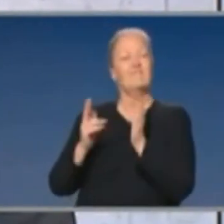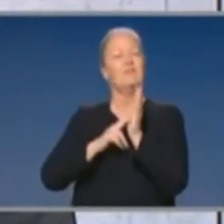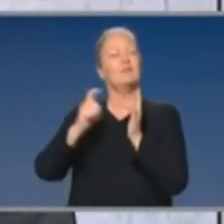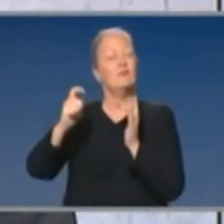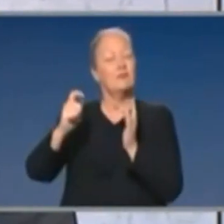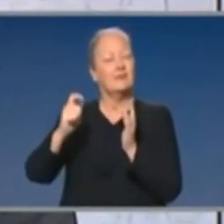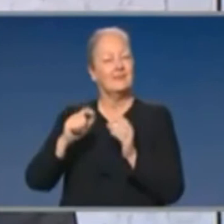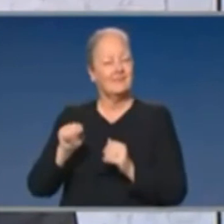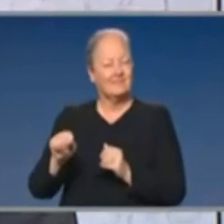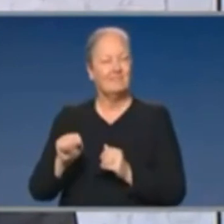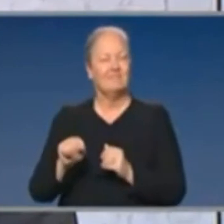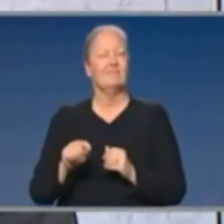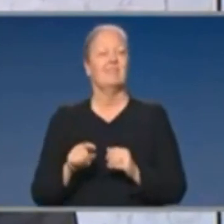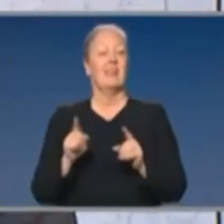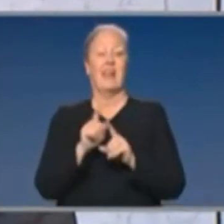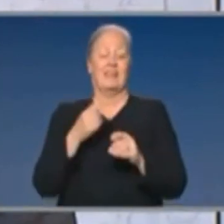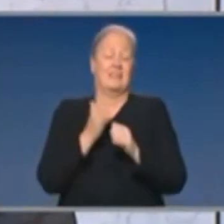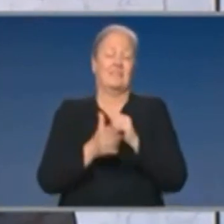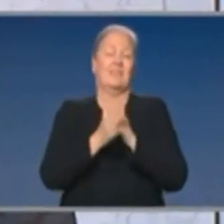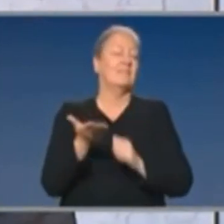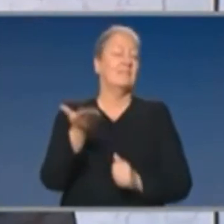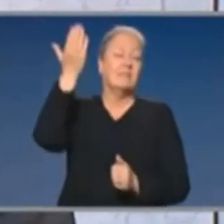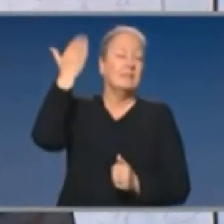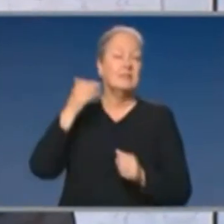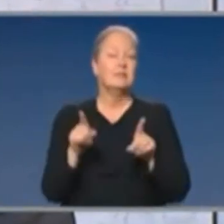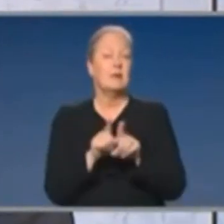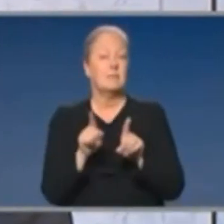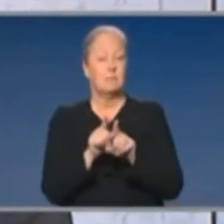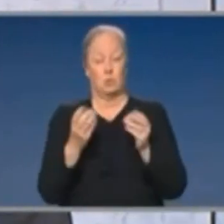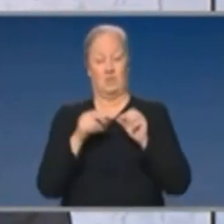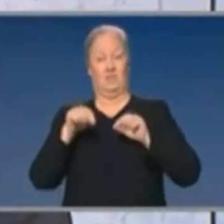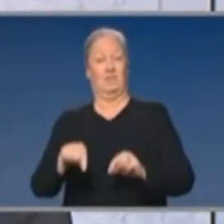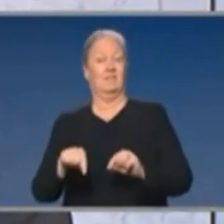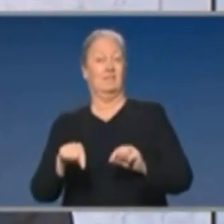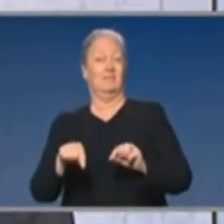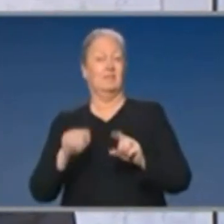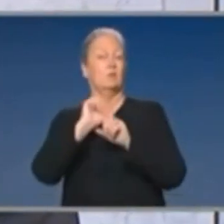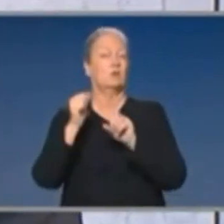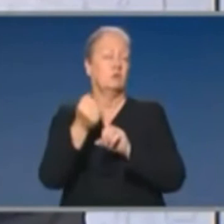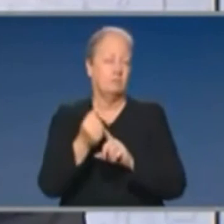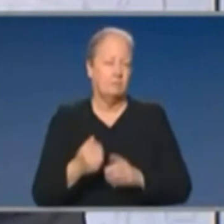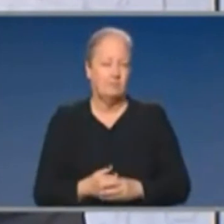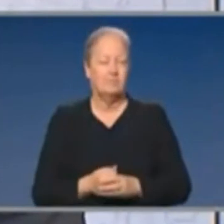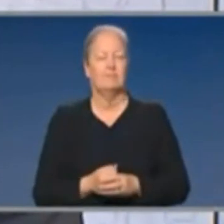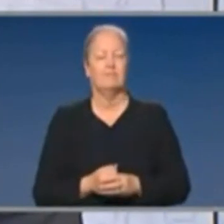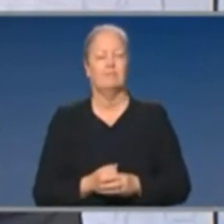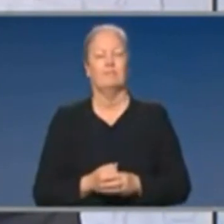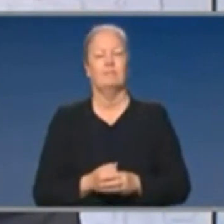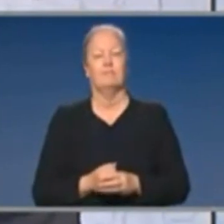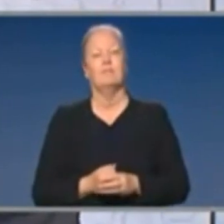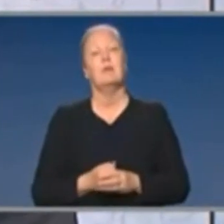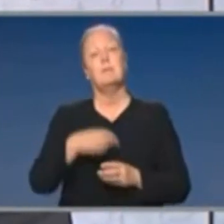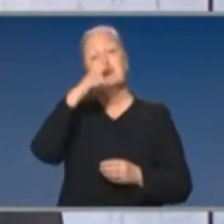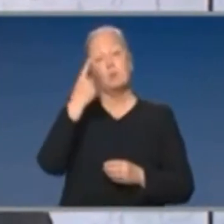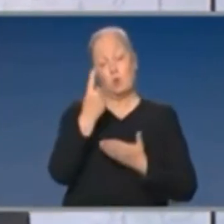that has never, I think, been done before, certainly for something like this. And also, I don't restrict that comment